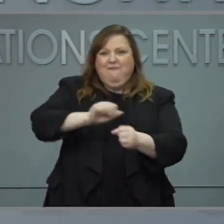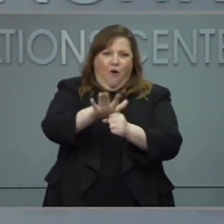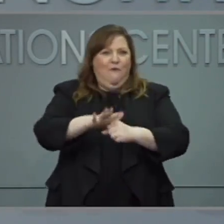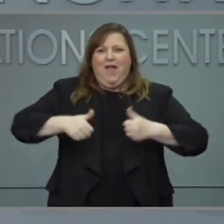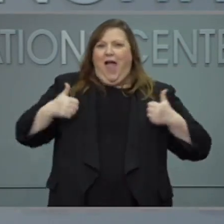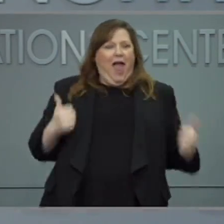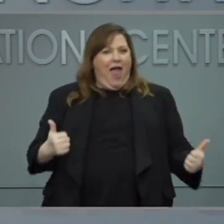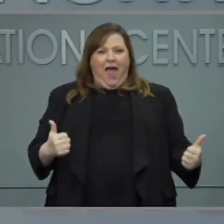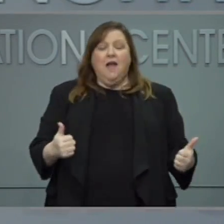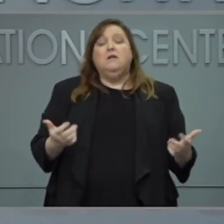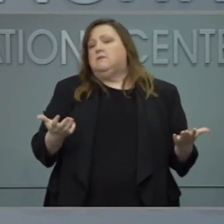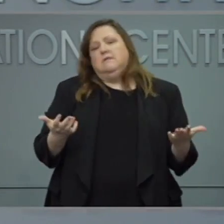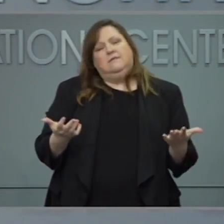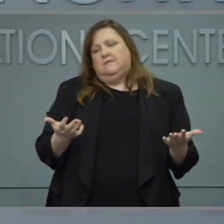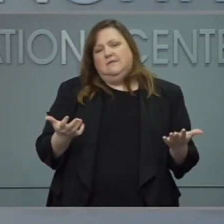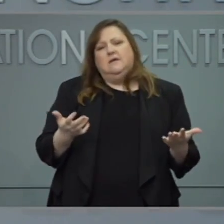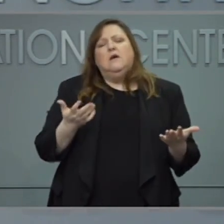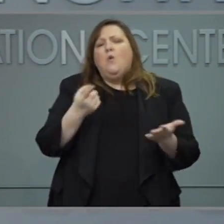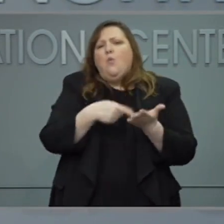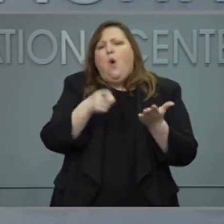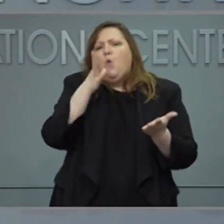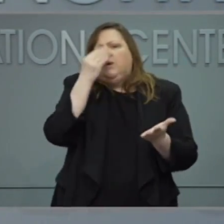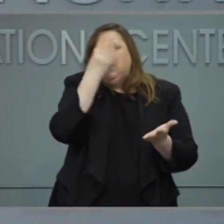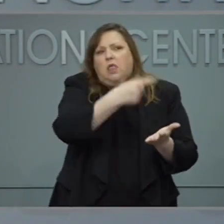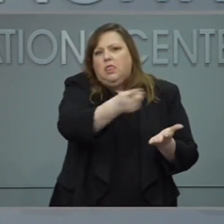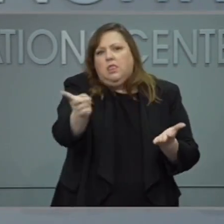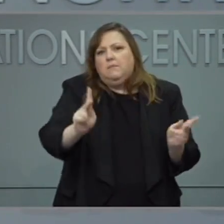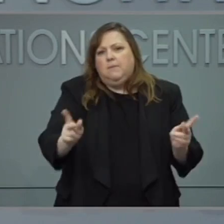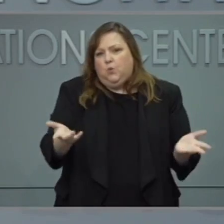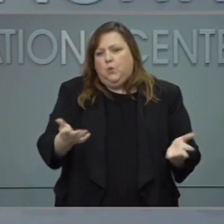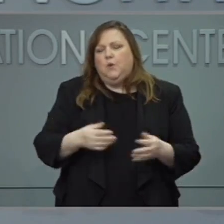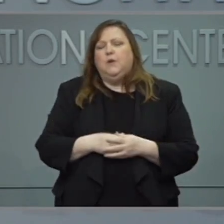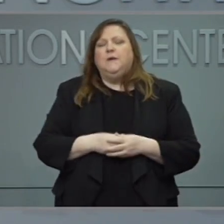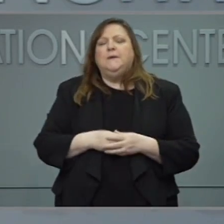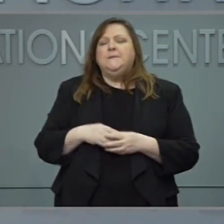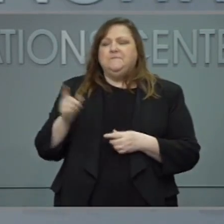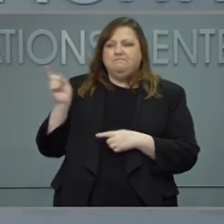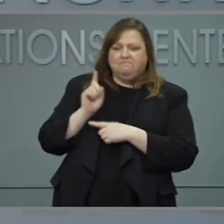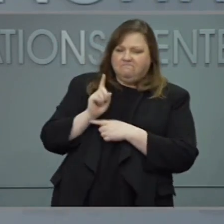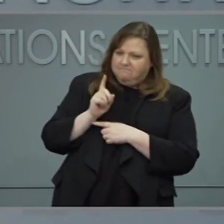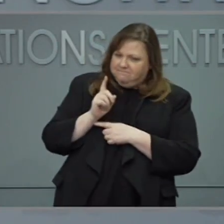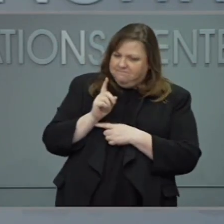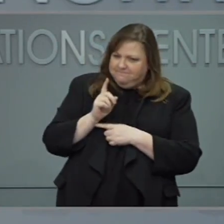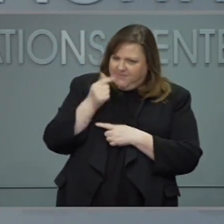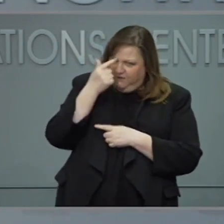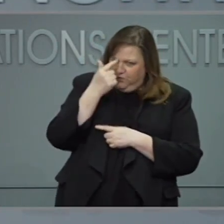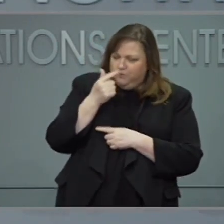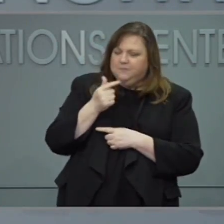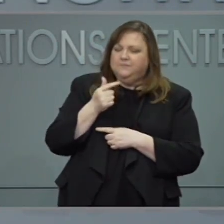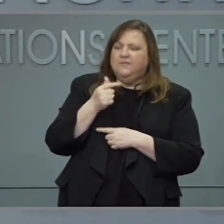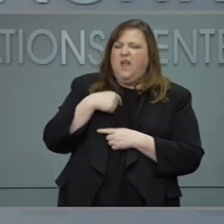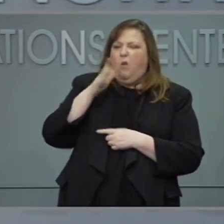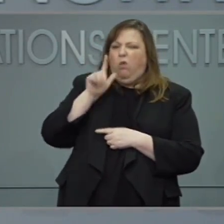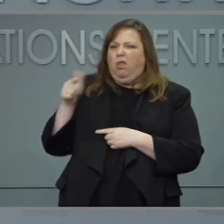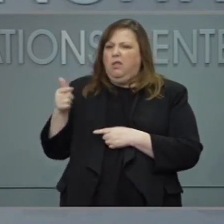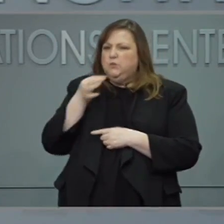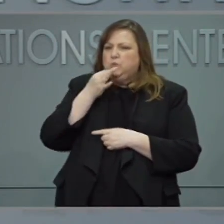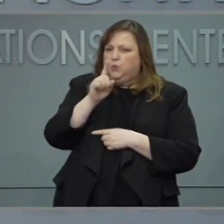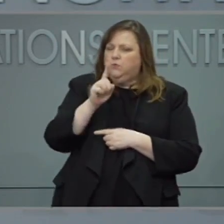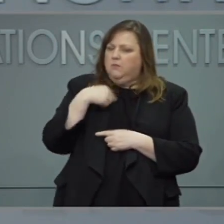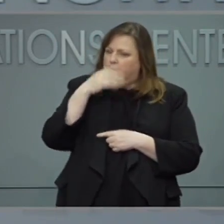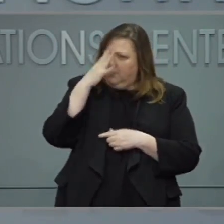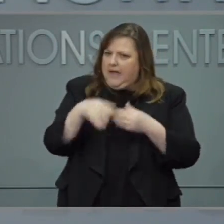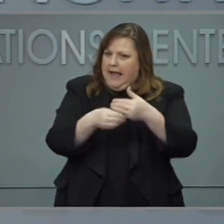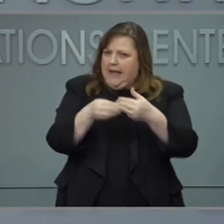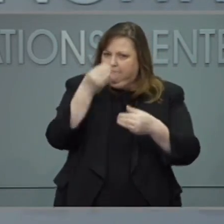I'll let Dr. Cohen answer it in a minute. But this is not the end of this pandemic. And in fact, we've got a